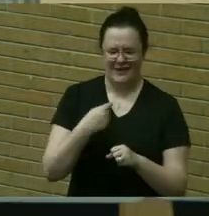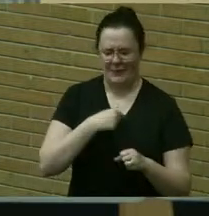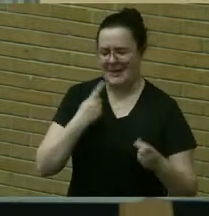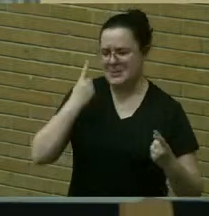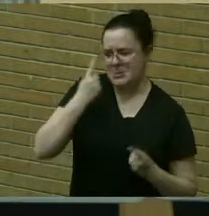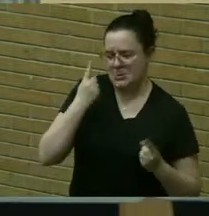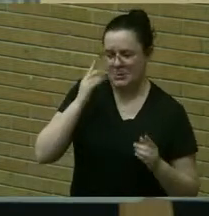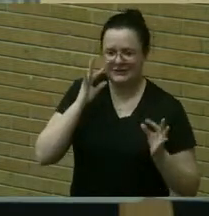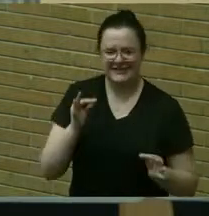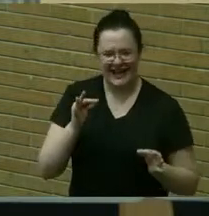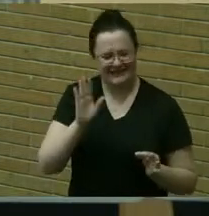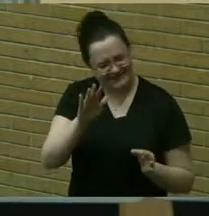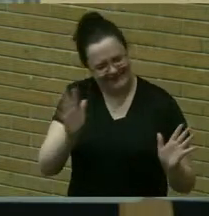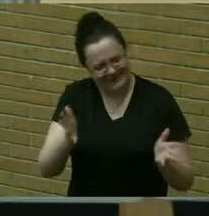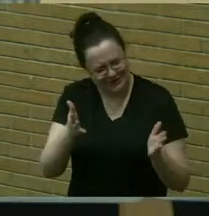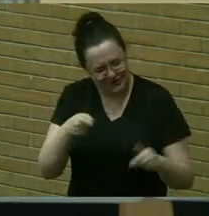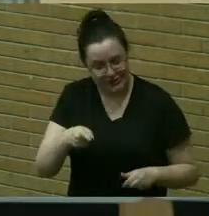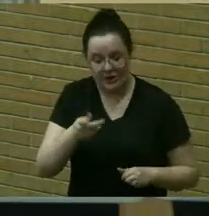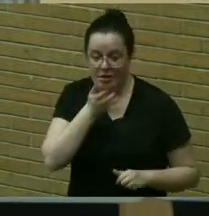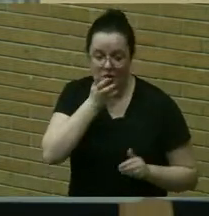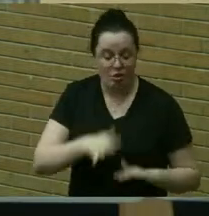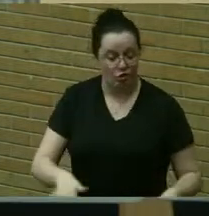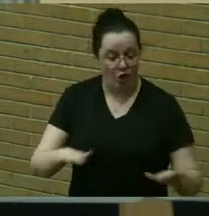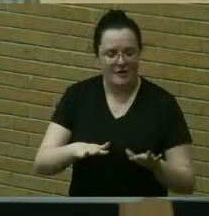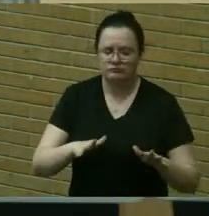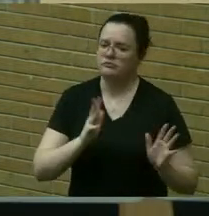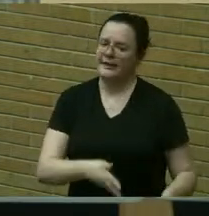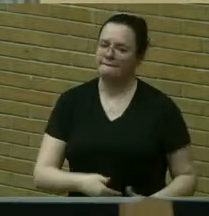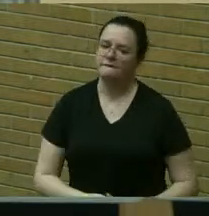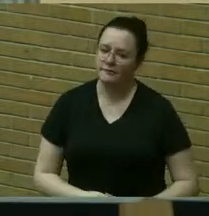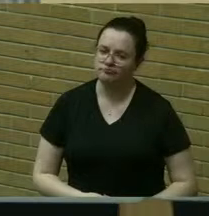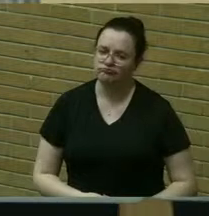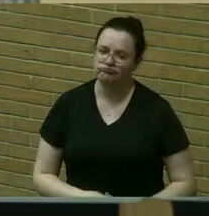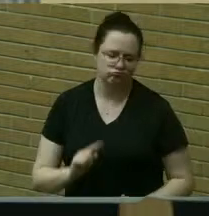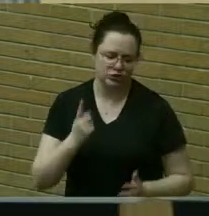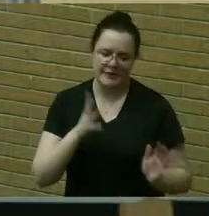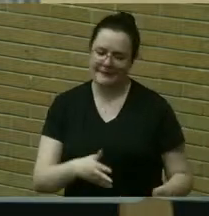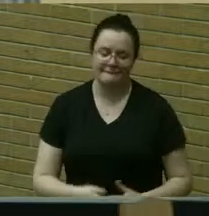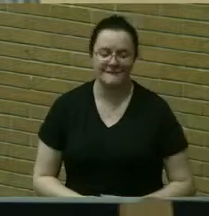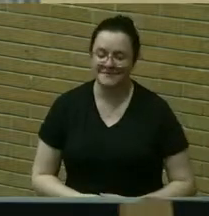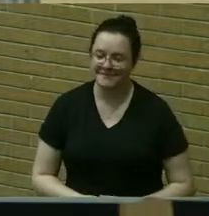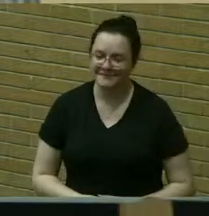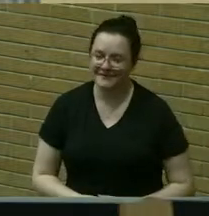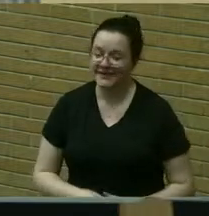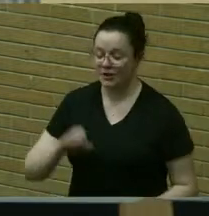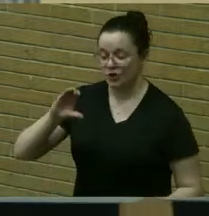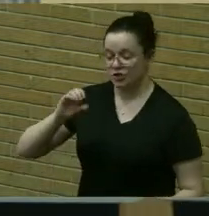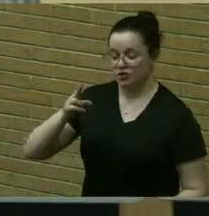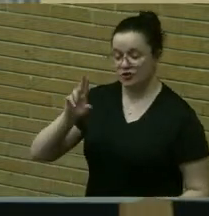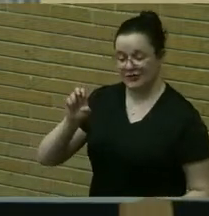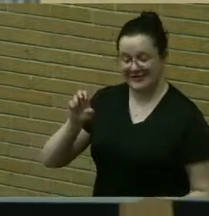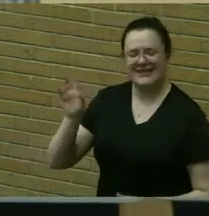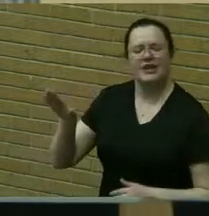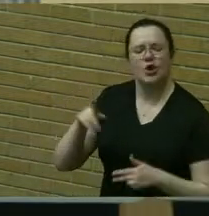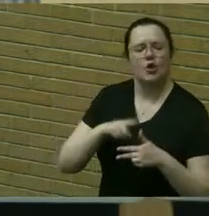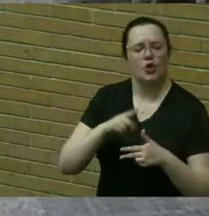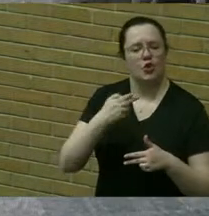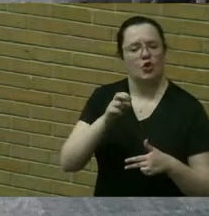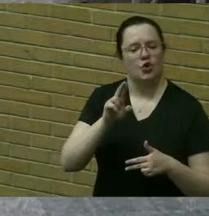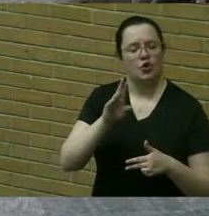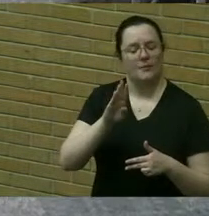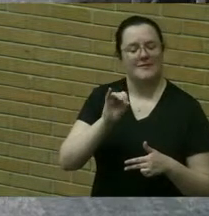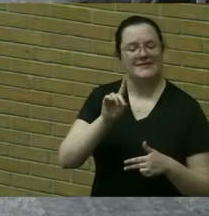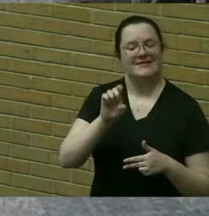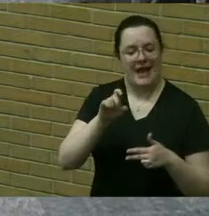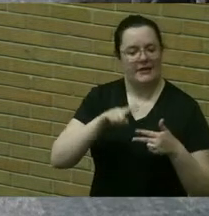let your lawn be let your lawn be with herbicides insecticides and fungicides